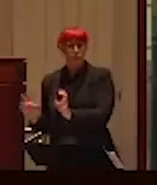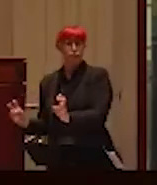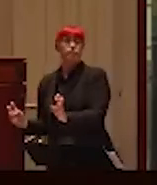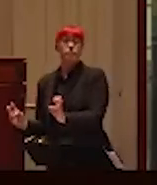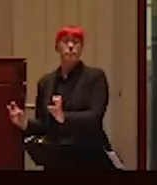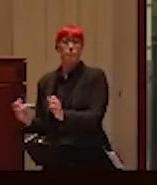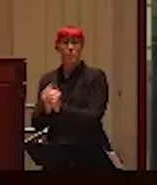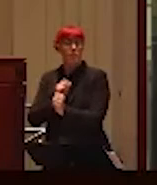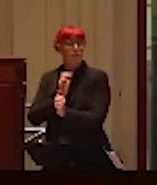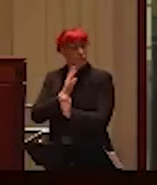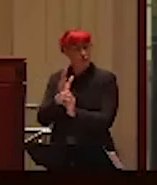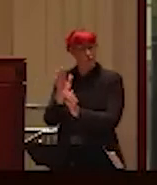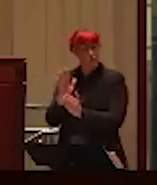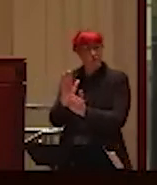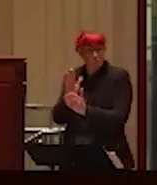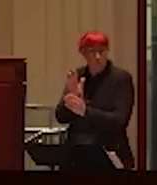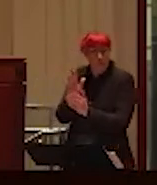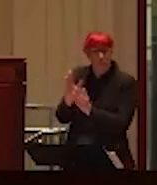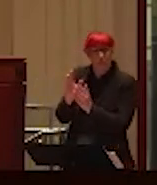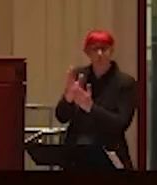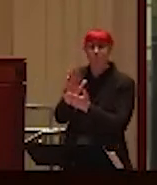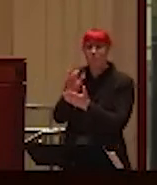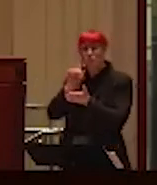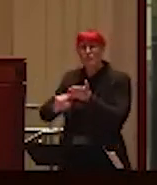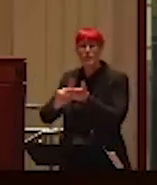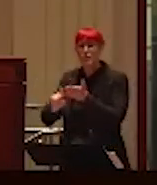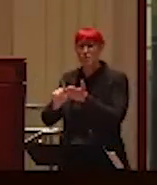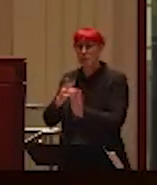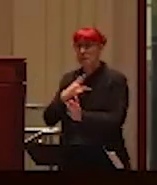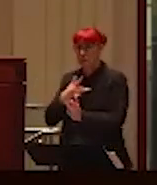it's certainly not that way in men's lives.